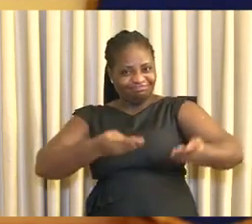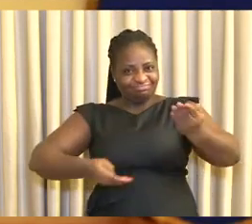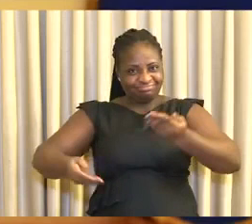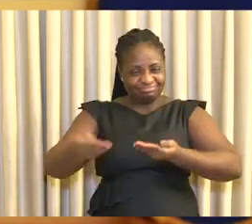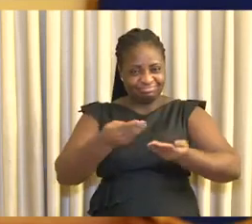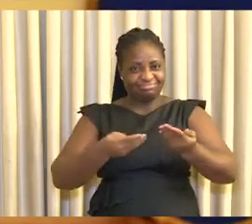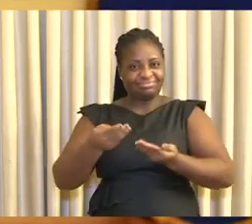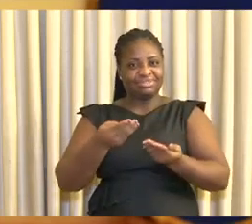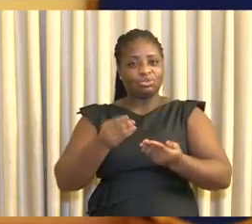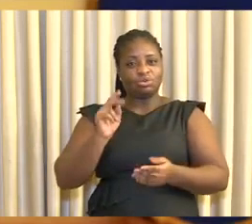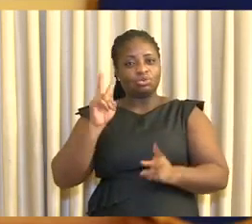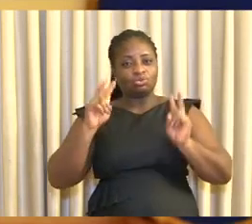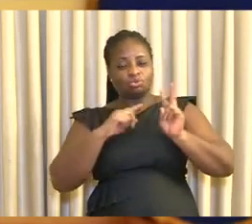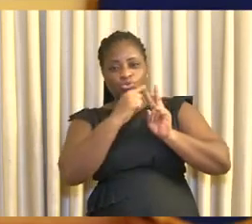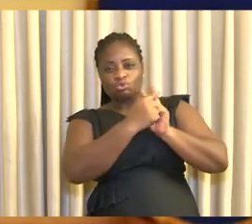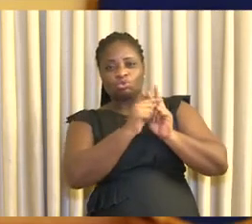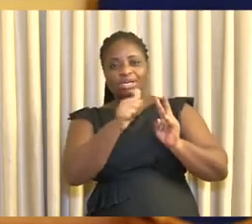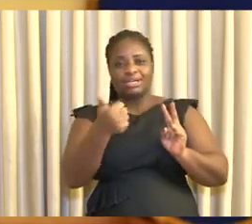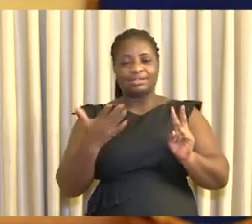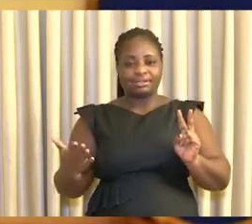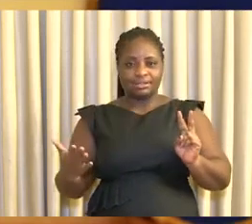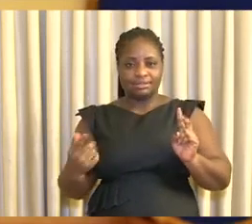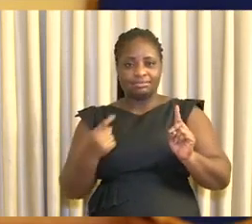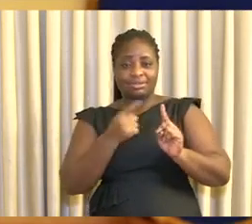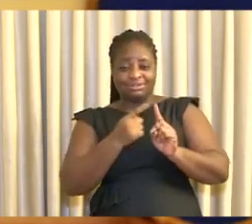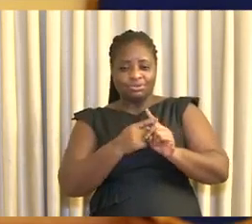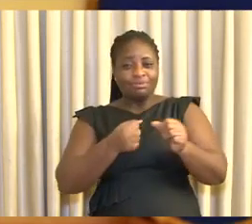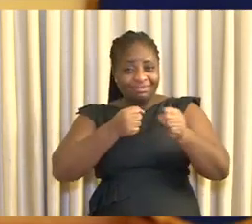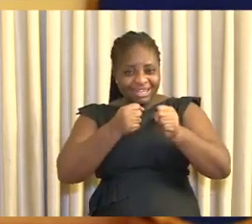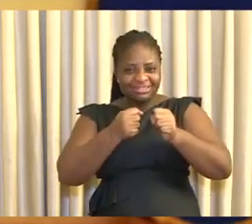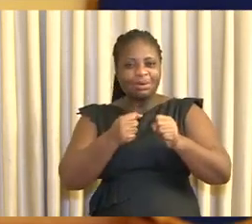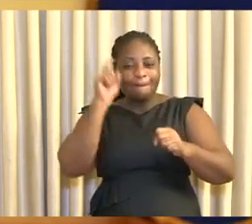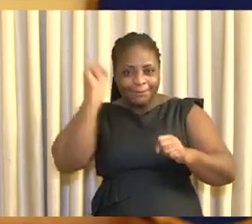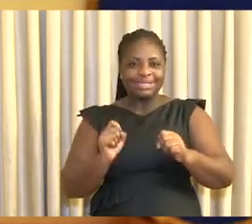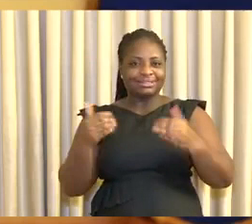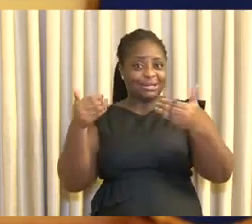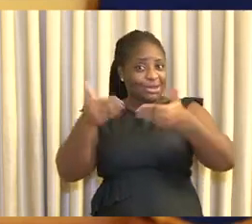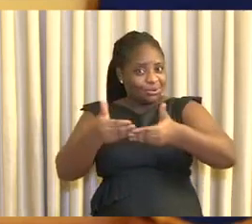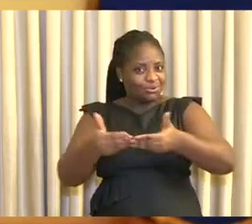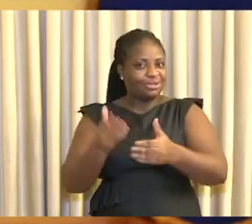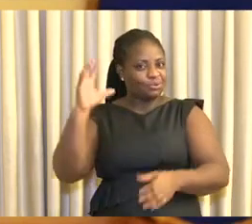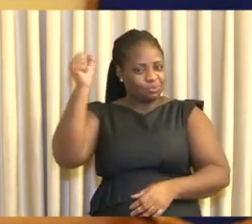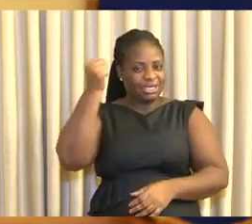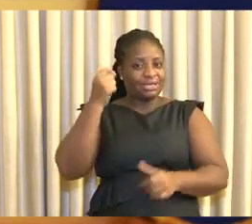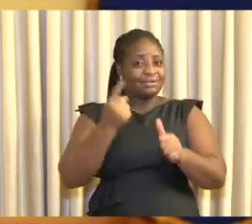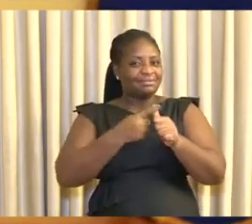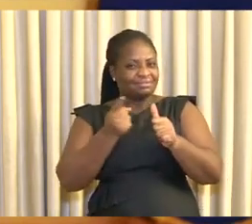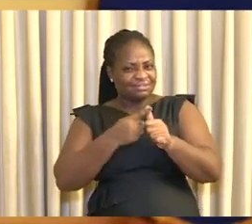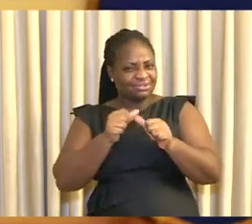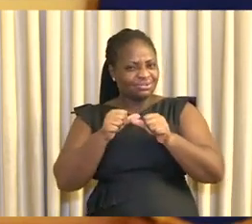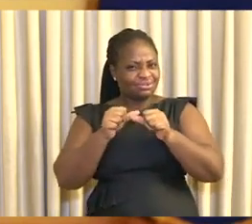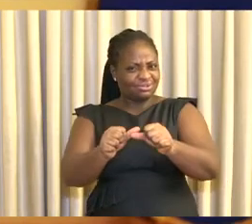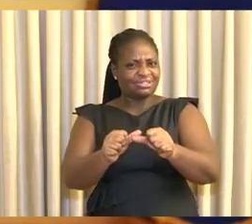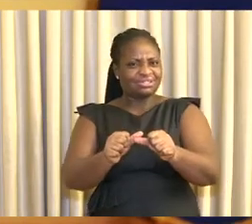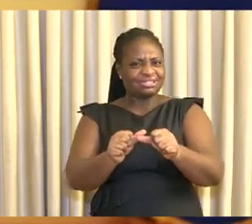other fronts, fights we must equally win. Firstly, there continues to be the